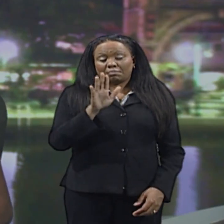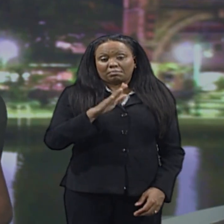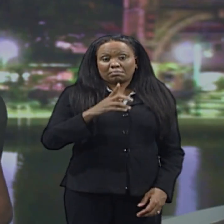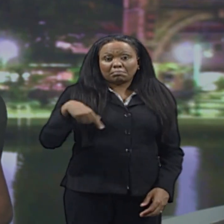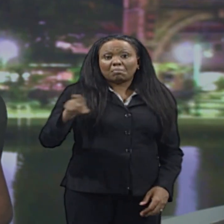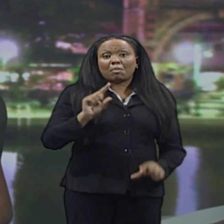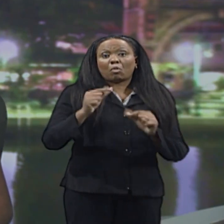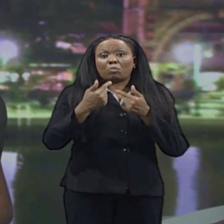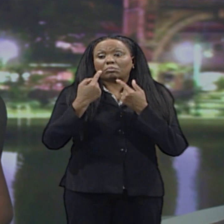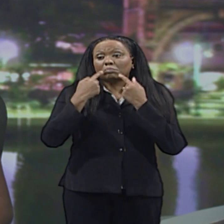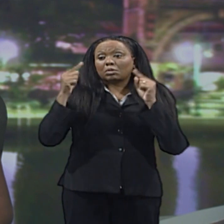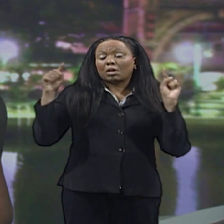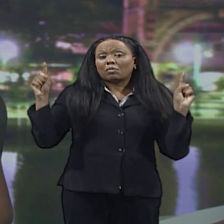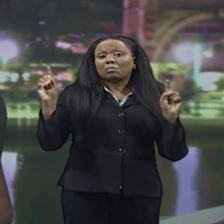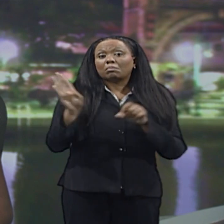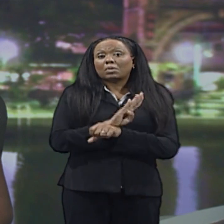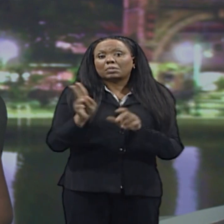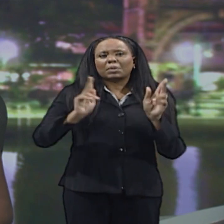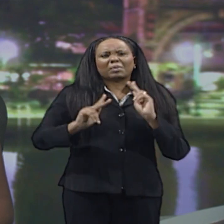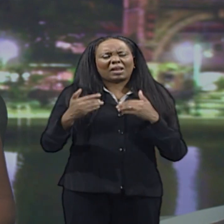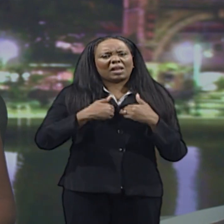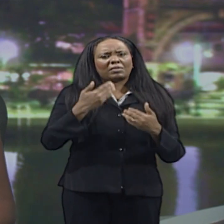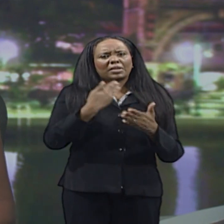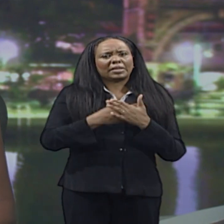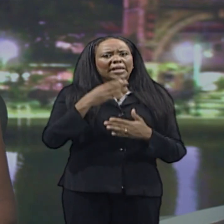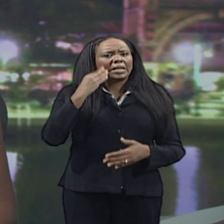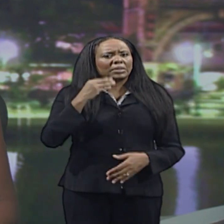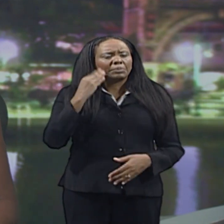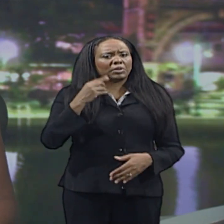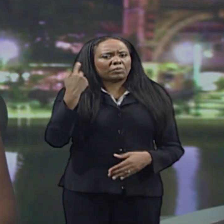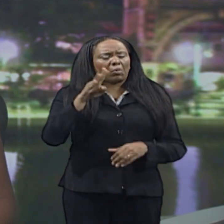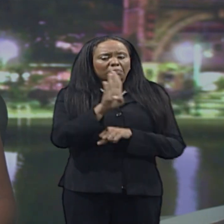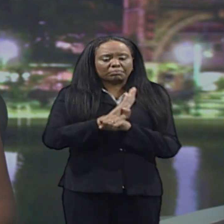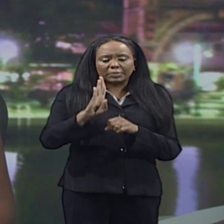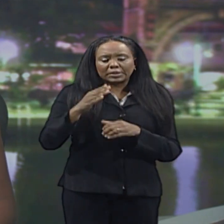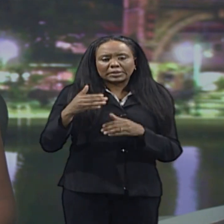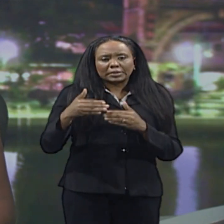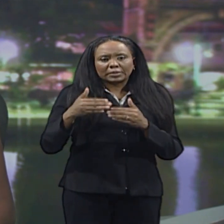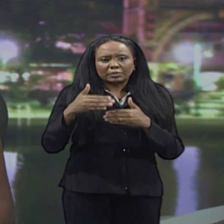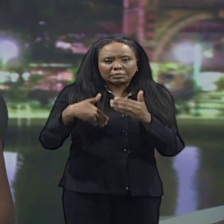people, they have the right kind of experience to take Barbados forward.